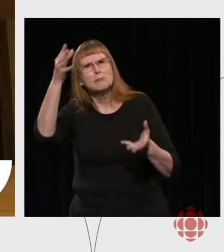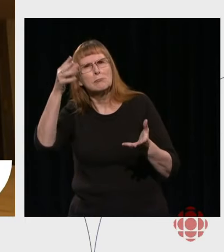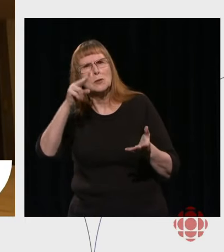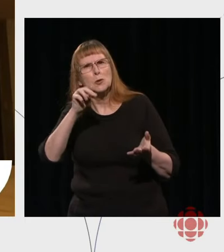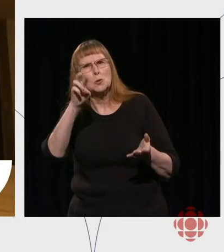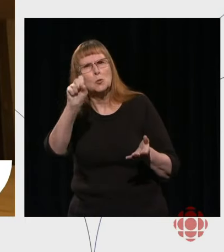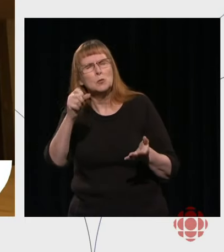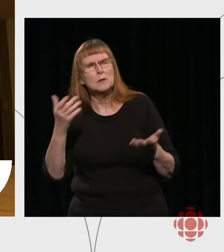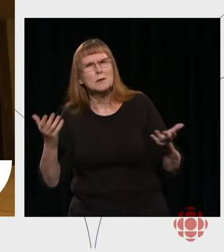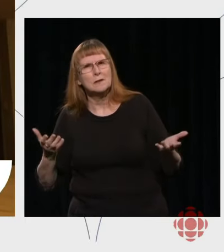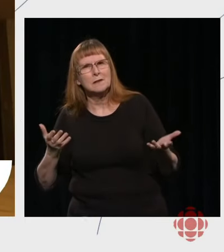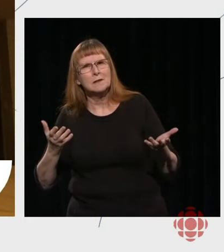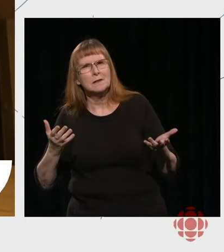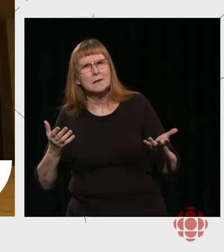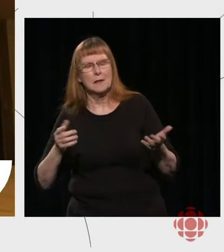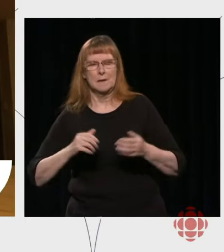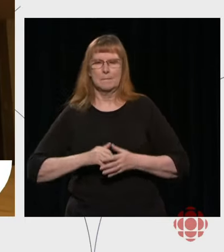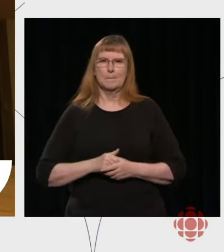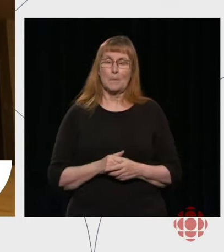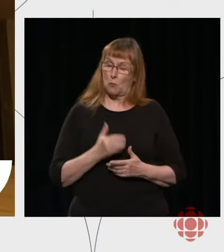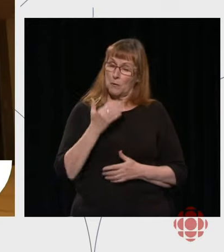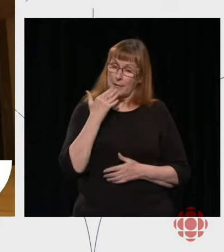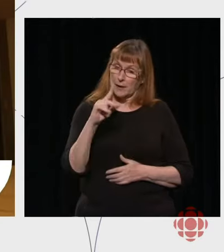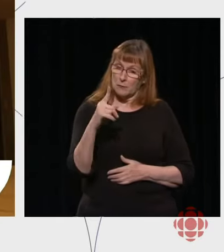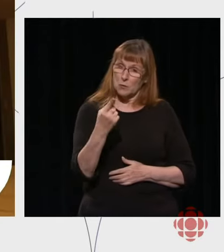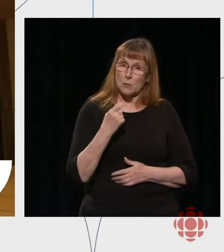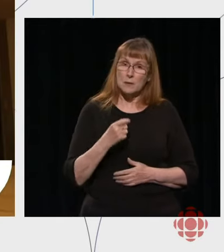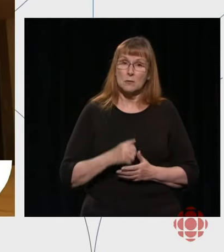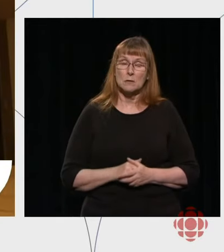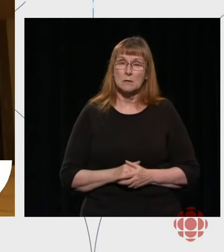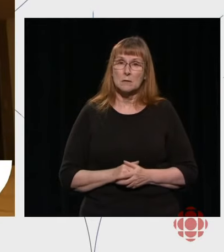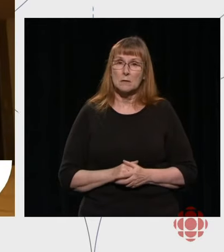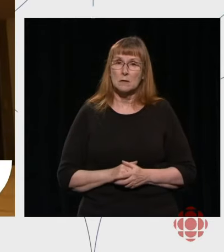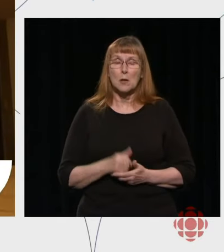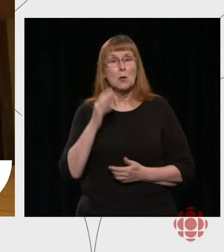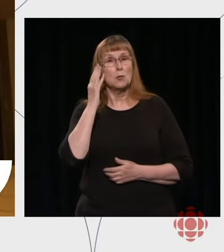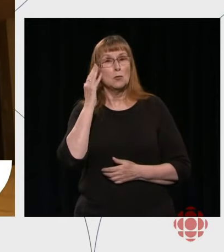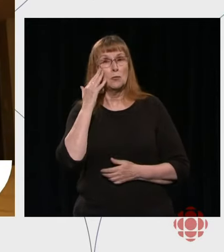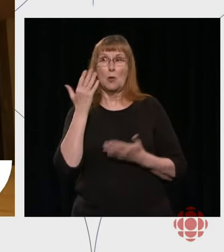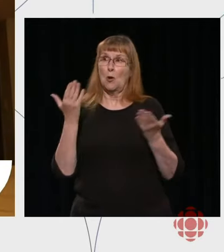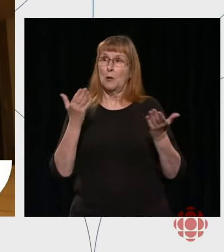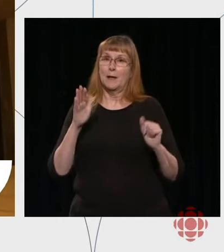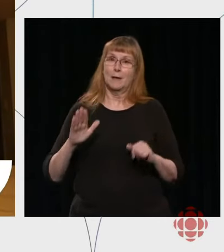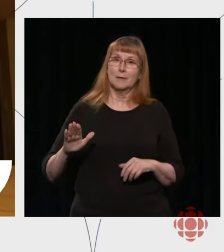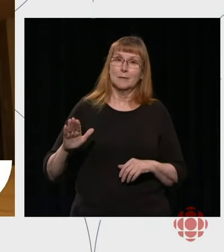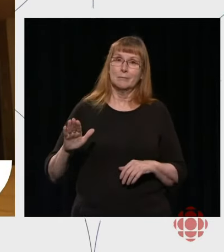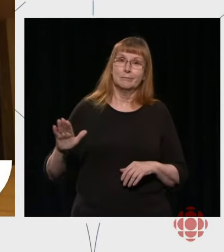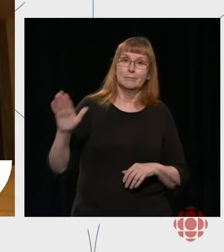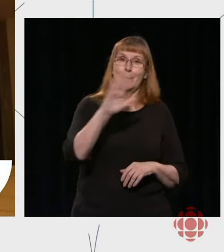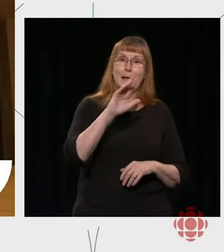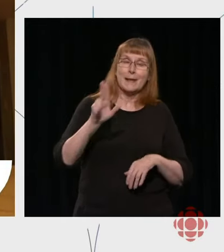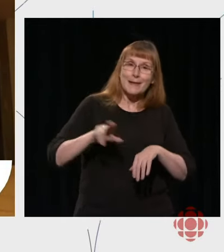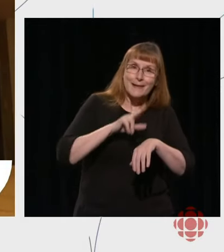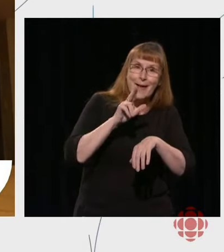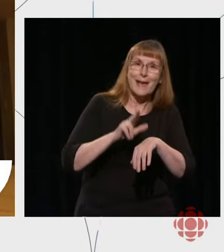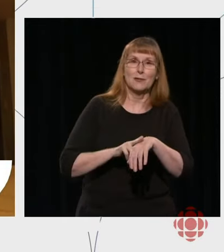broadcaster, you know, often when we're the only source of information for Francophones,